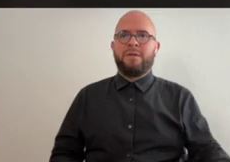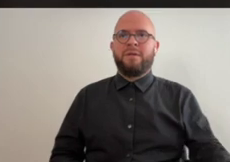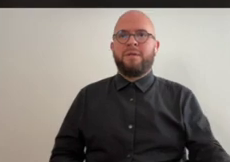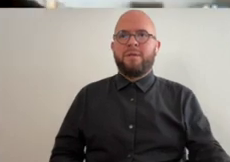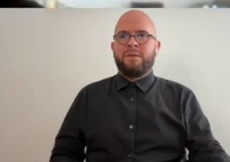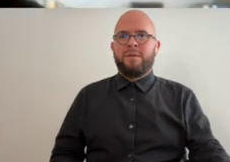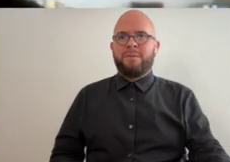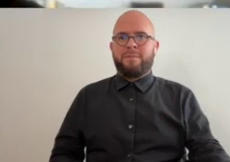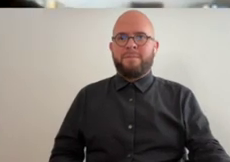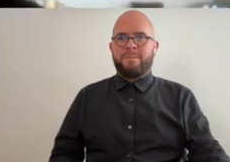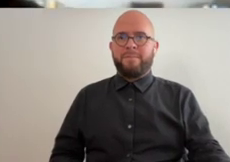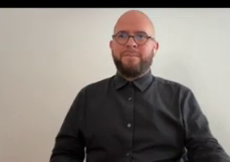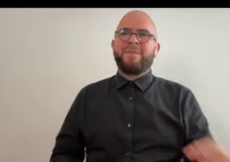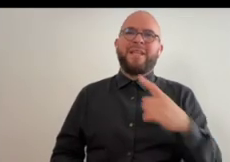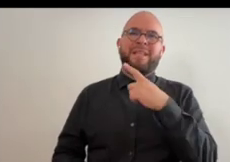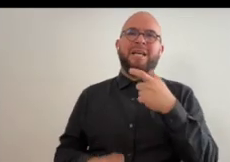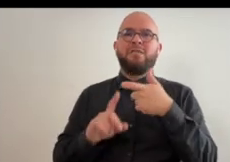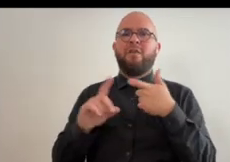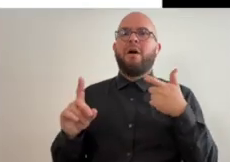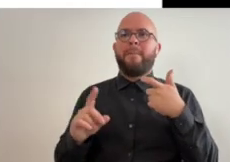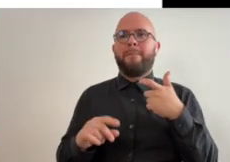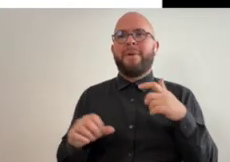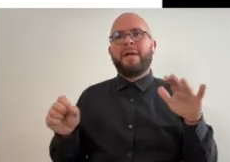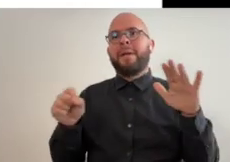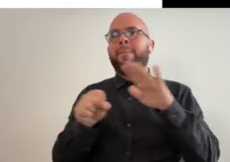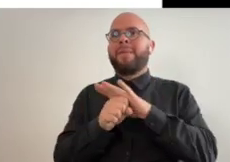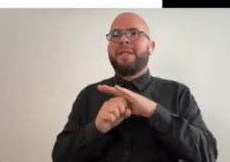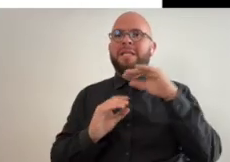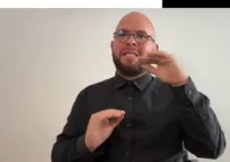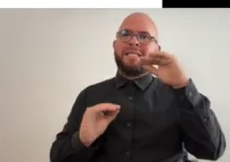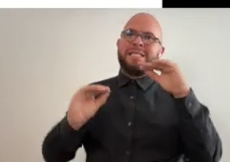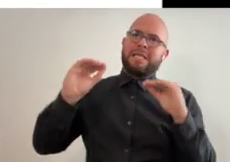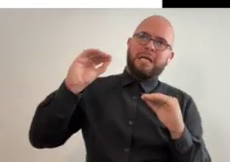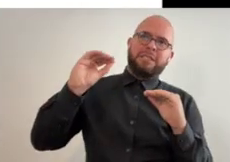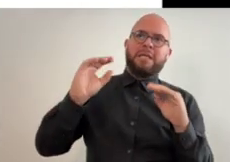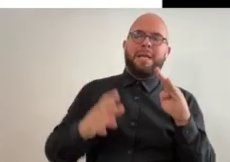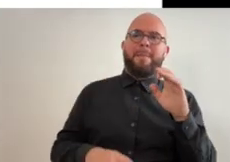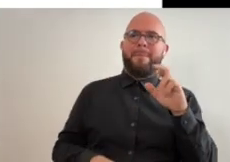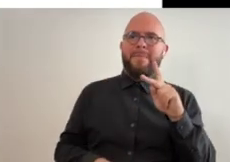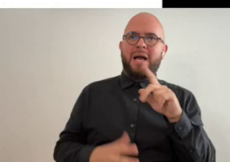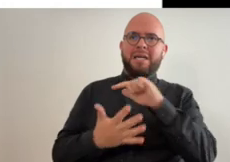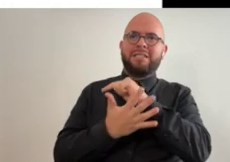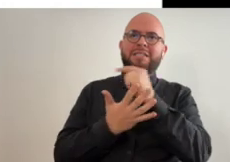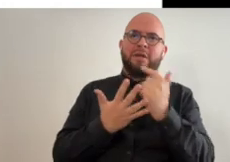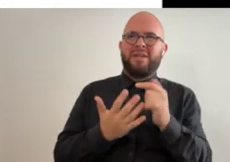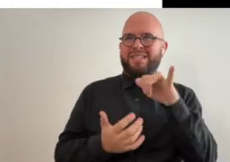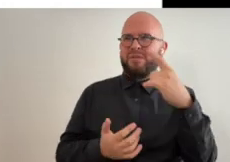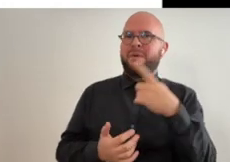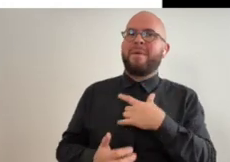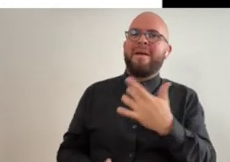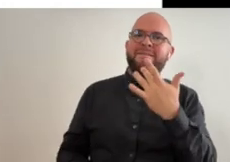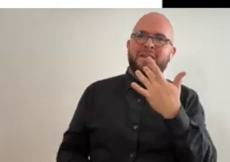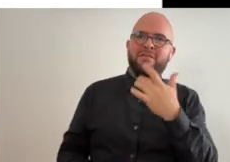is this is from the completely tilted back series love that that's one of my favorite from this series